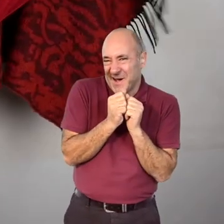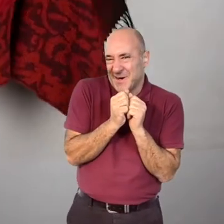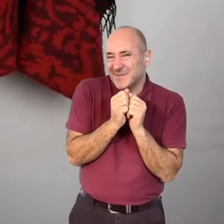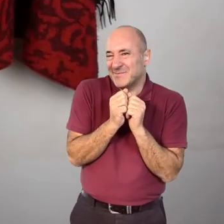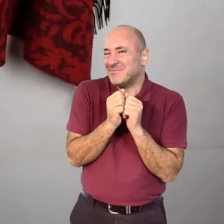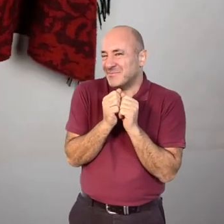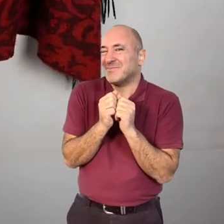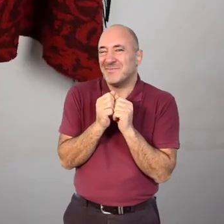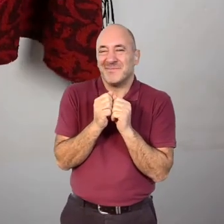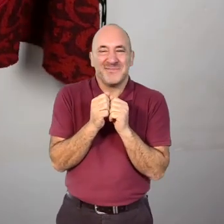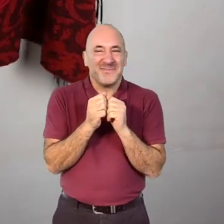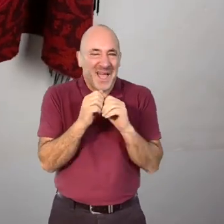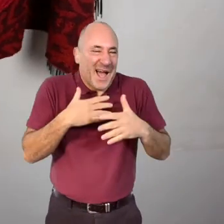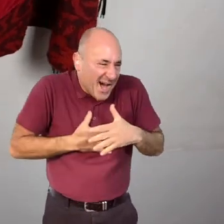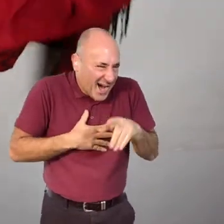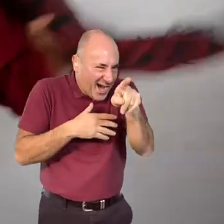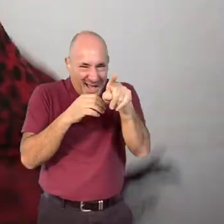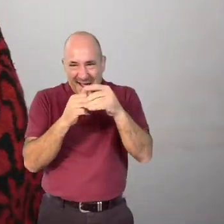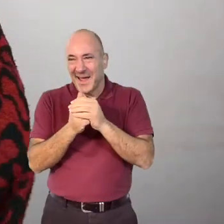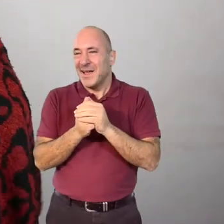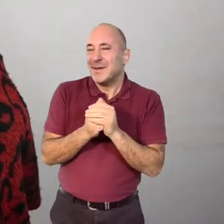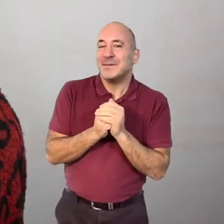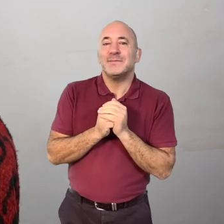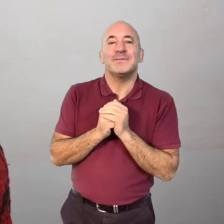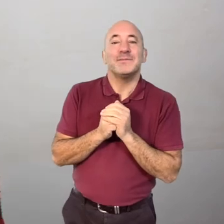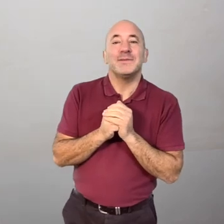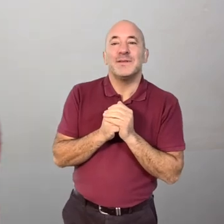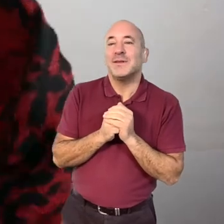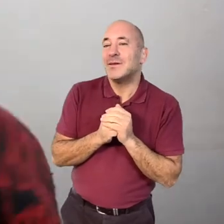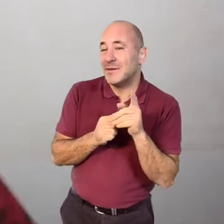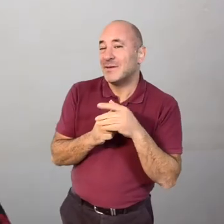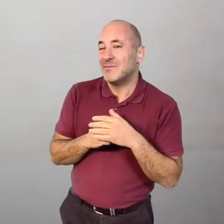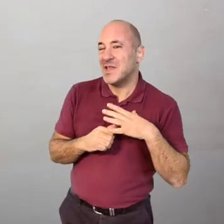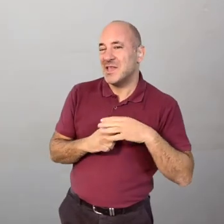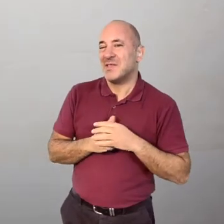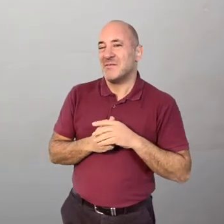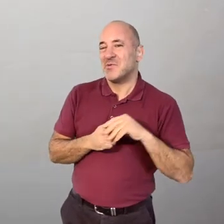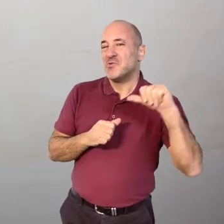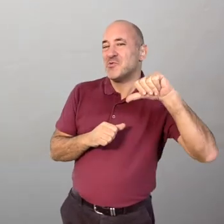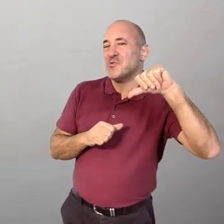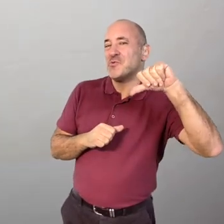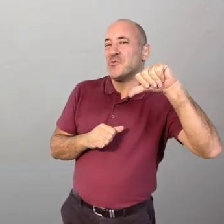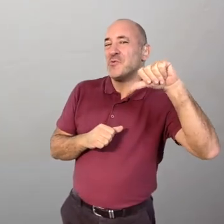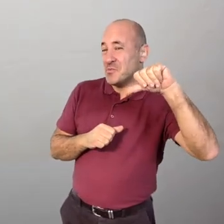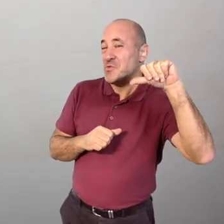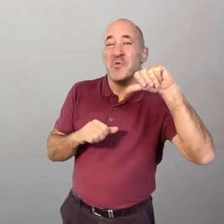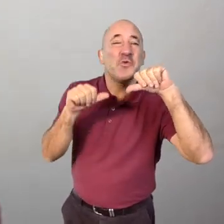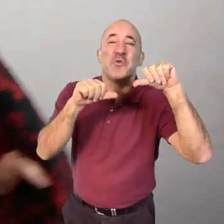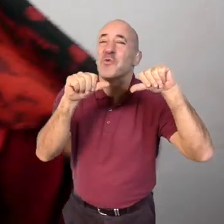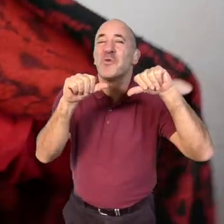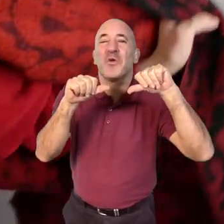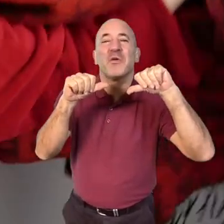yes boo boo